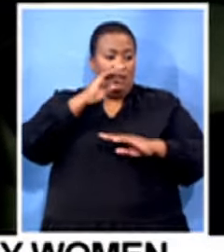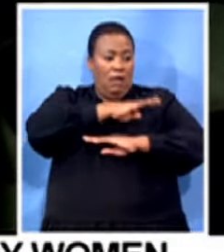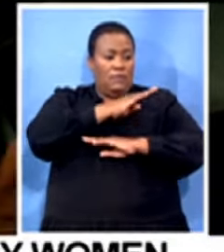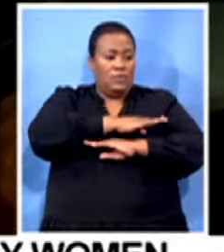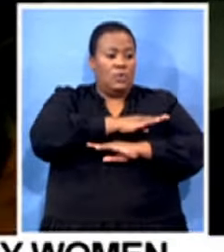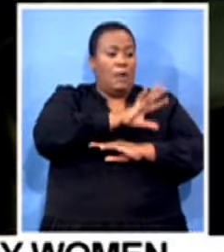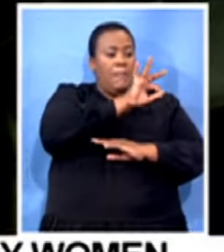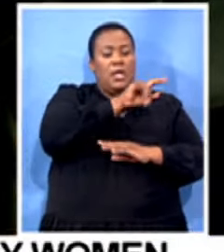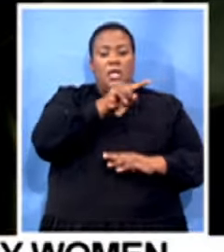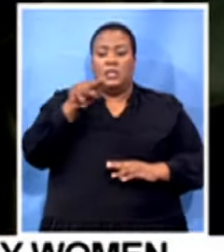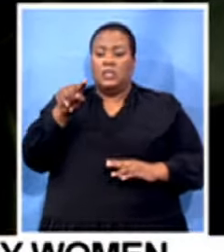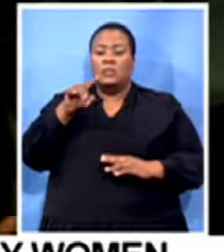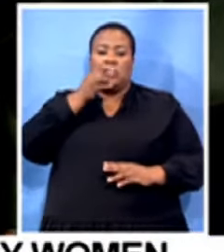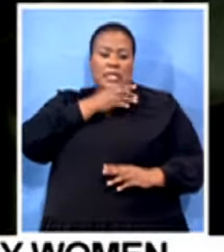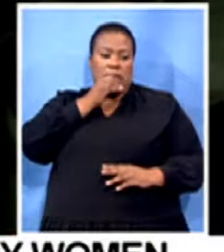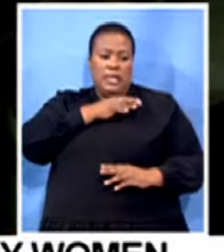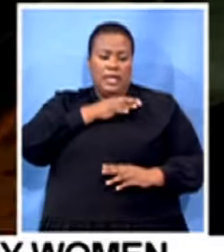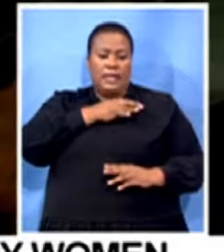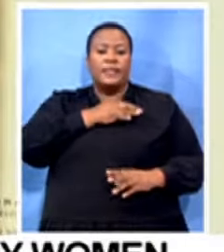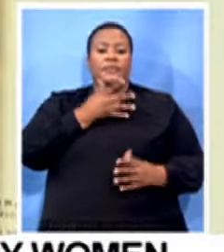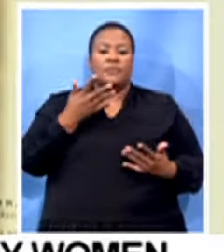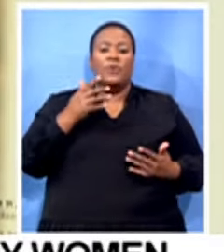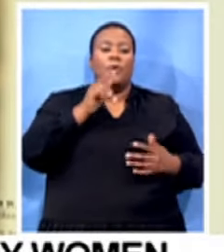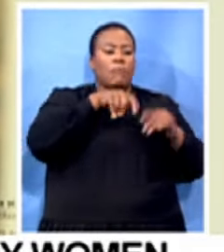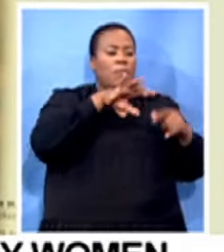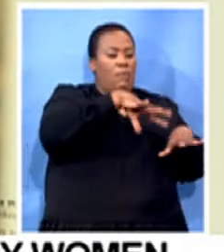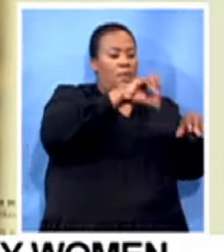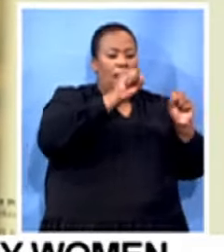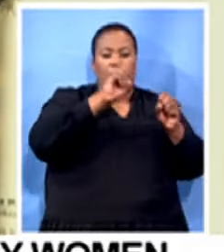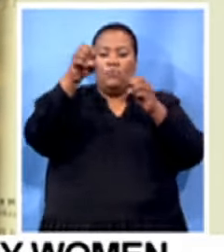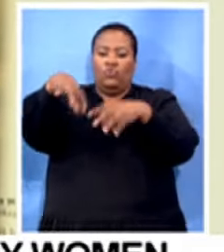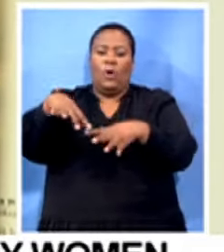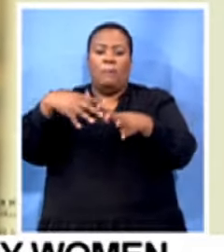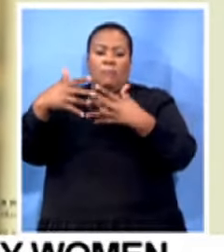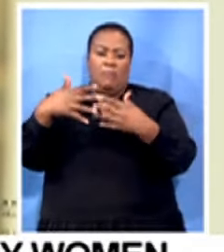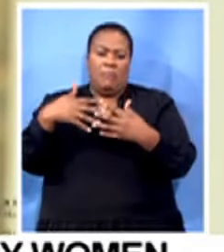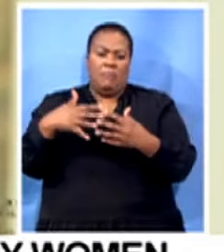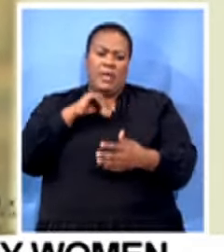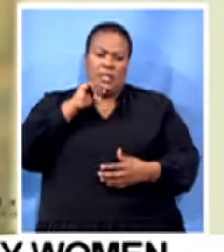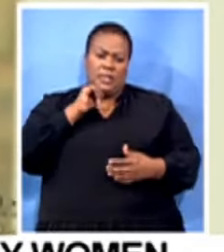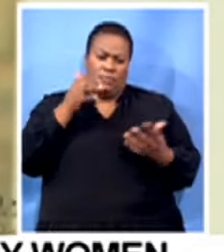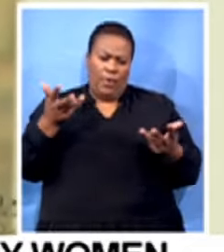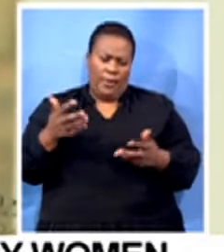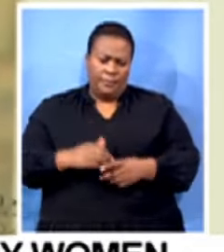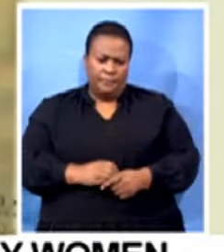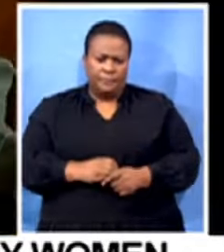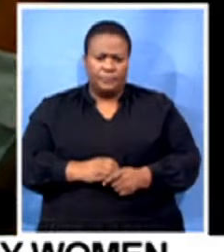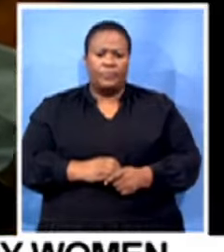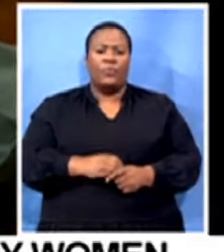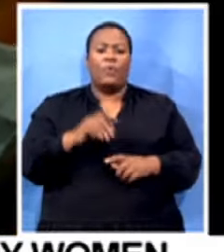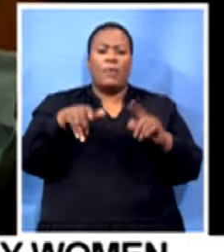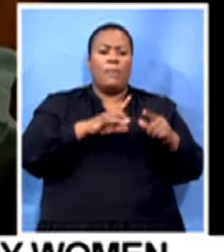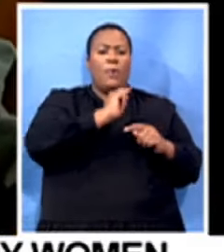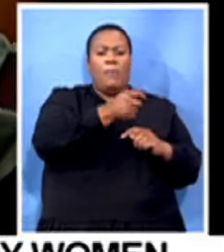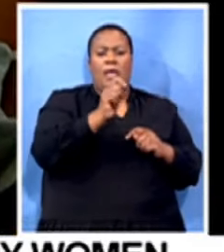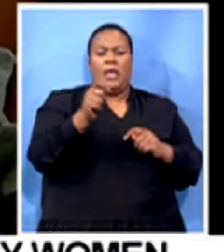picked up from any point and taken to any destination. The drivers are paid weekly, and MKEFA gets a percentage